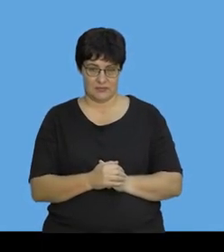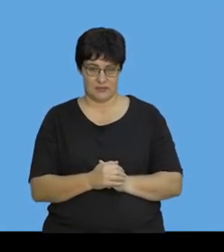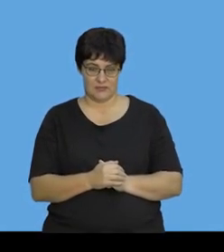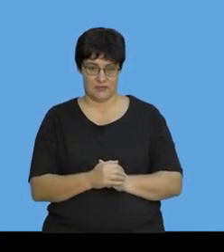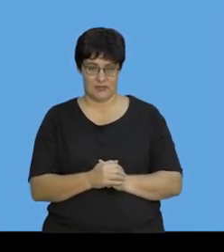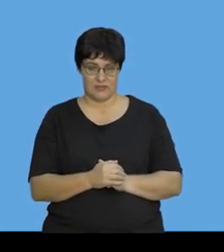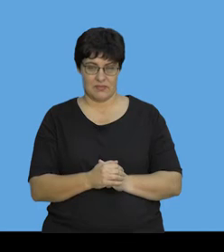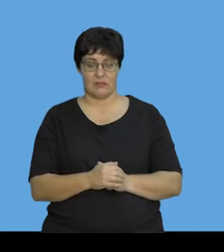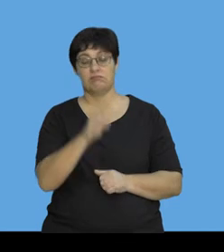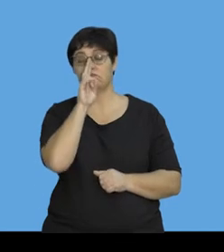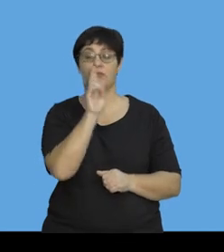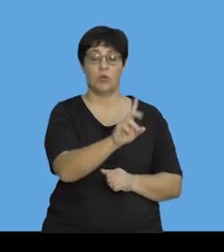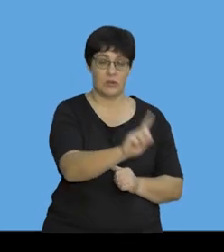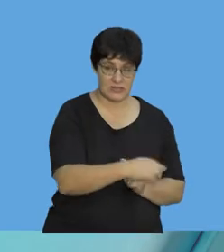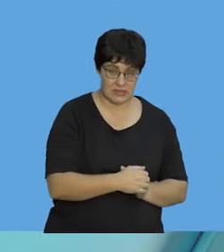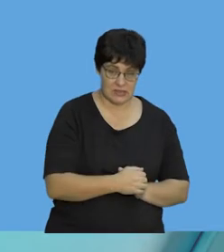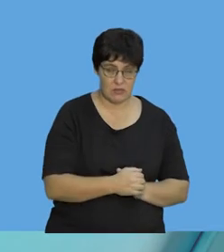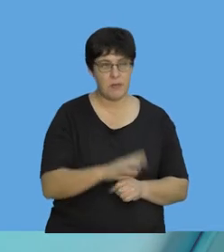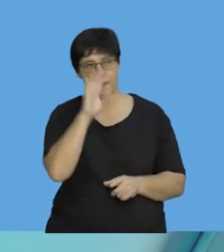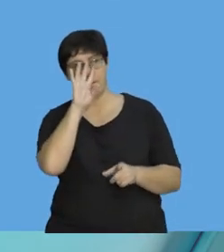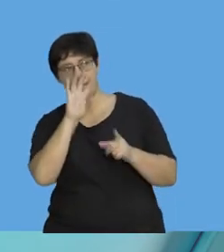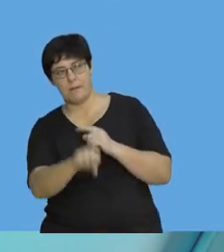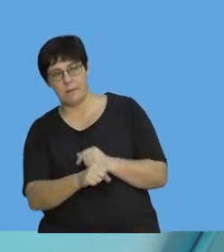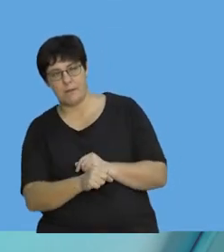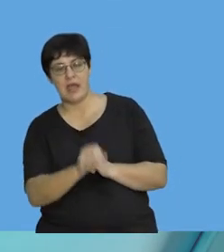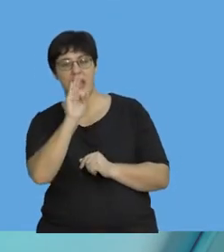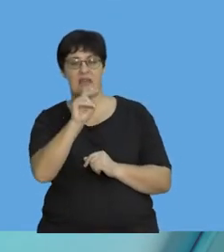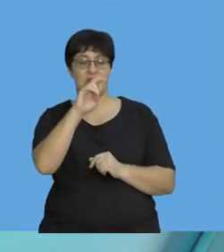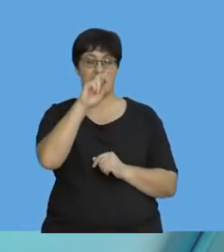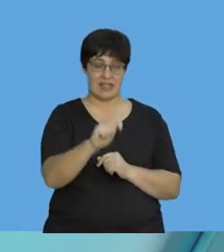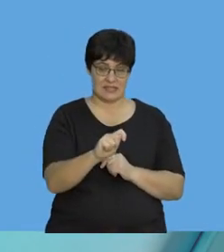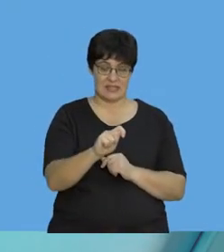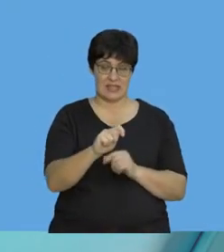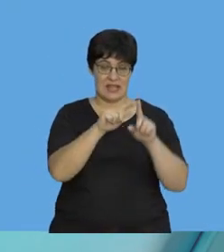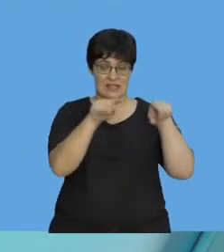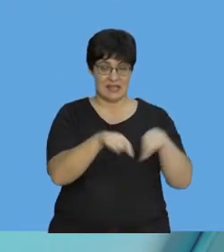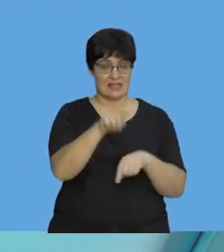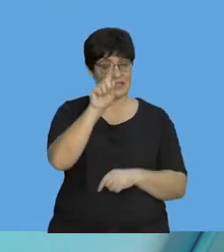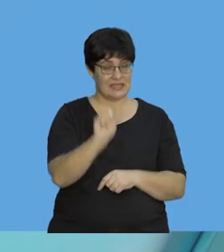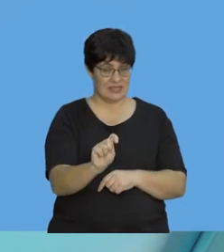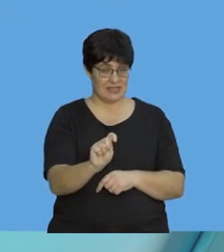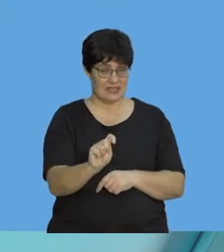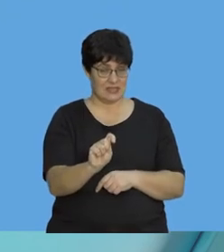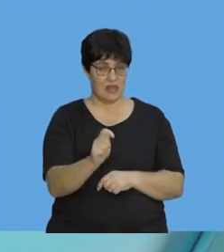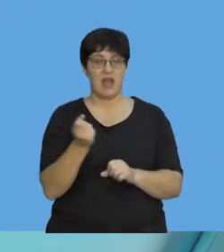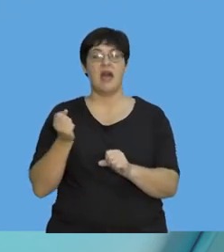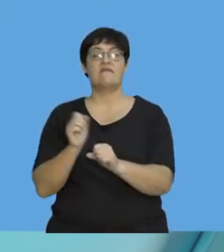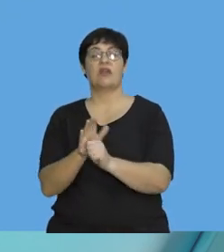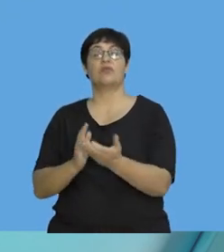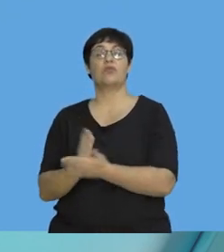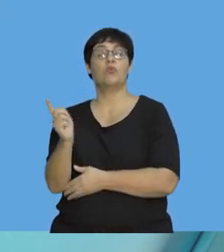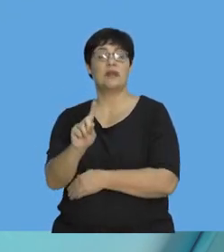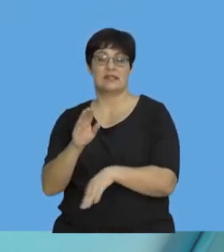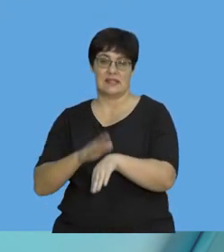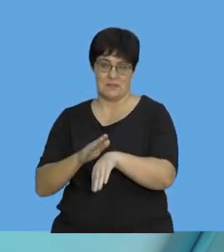So, now, we've looked at it. We've realized that F net delta T can be affected